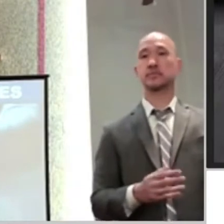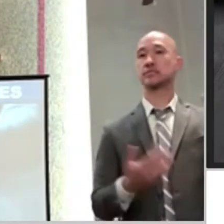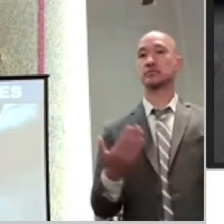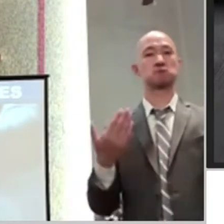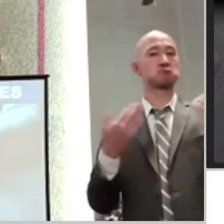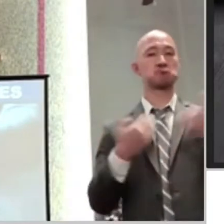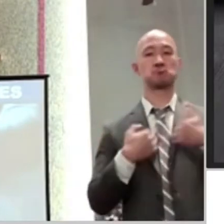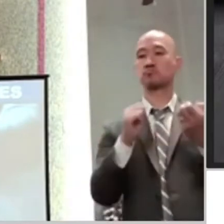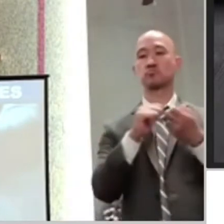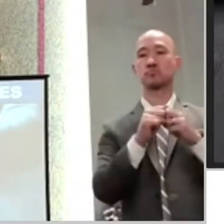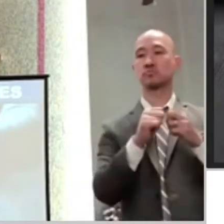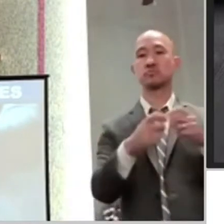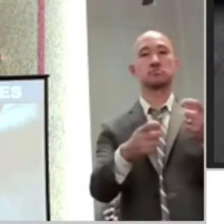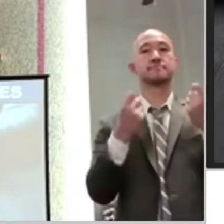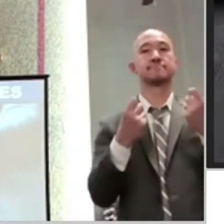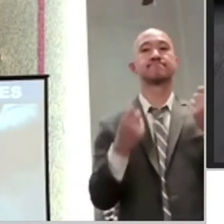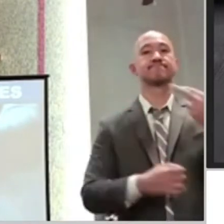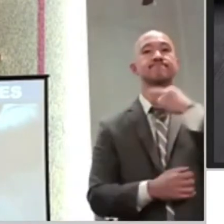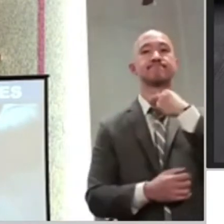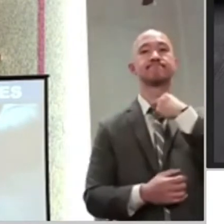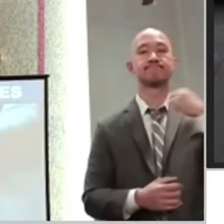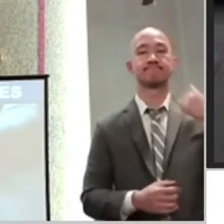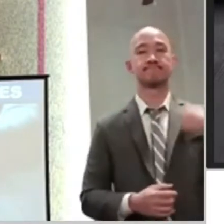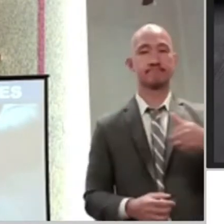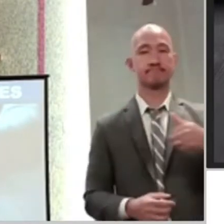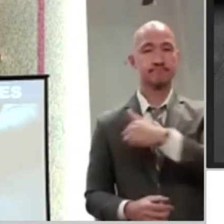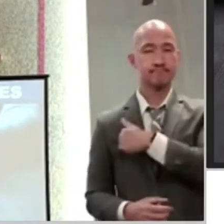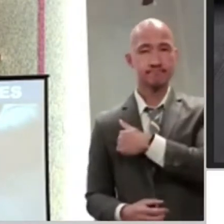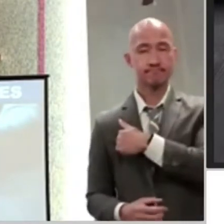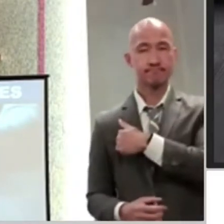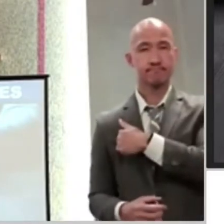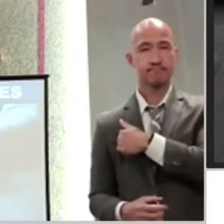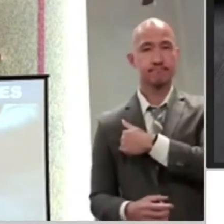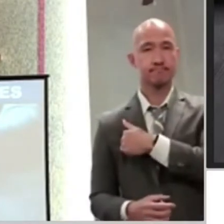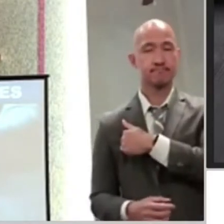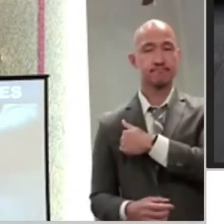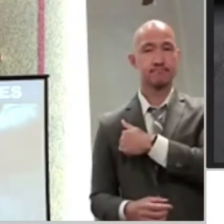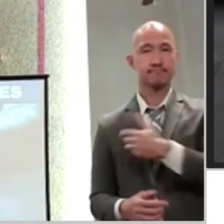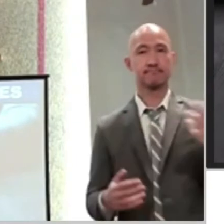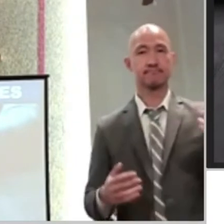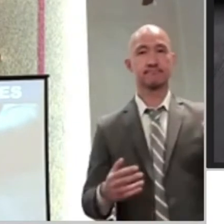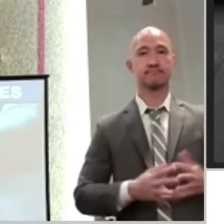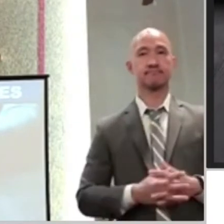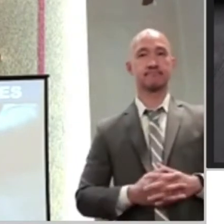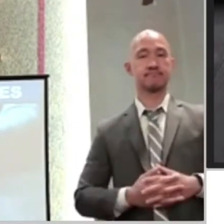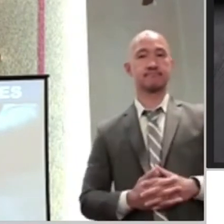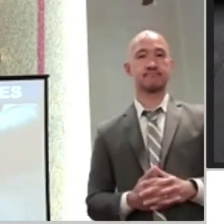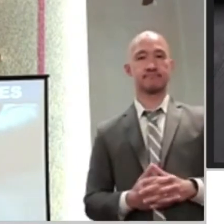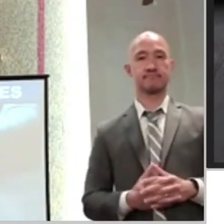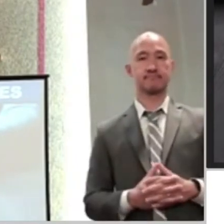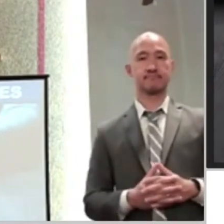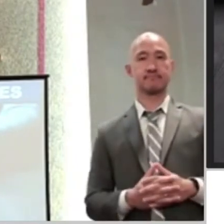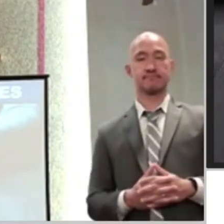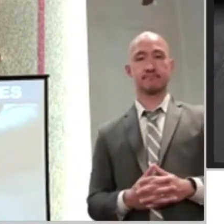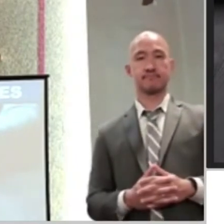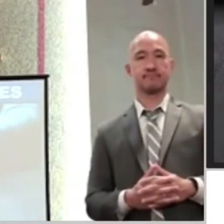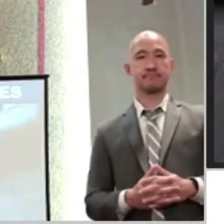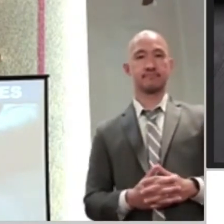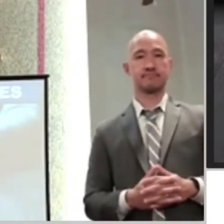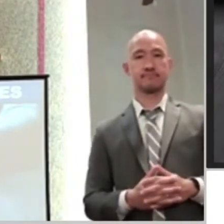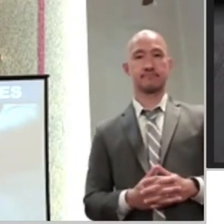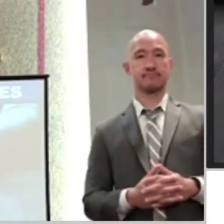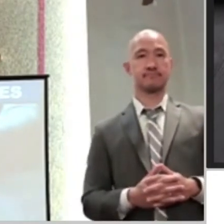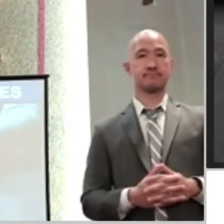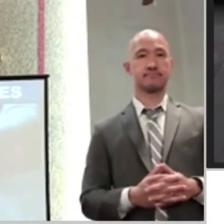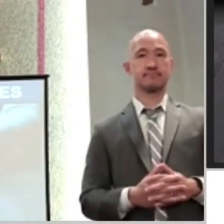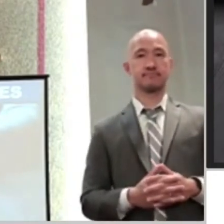hold of you and you know it because you're not in the right state of mind, let's pray together. Let's ask God to